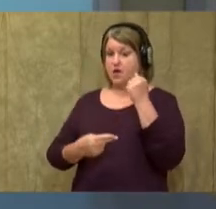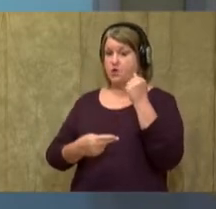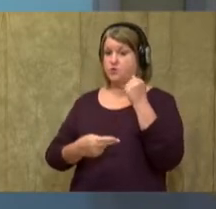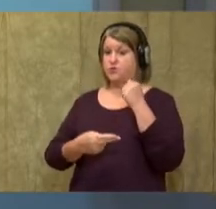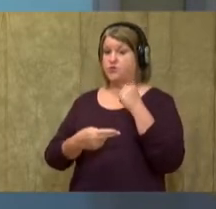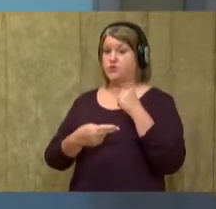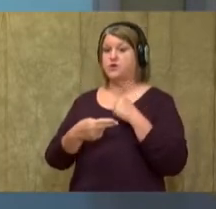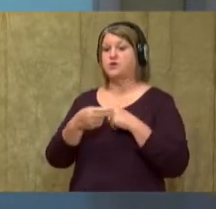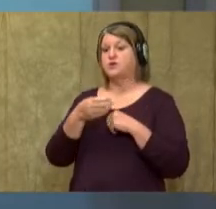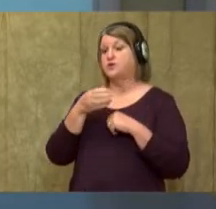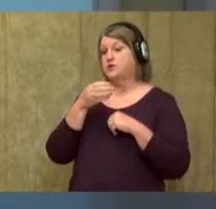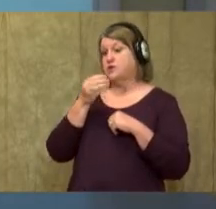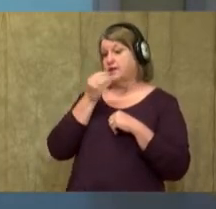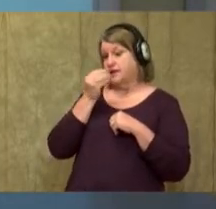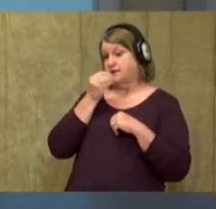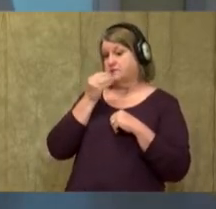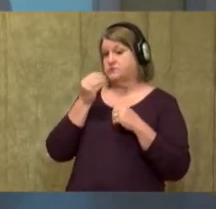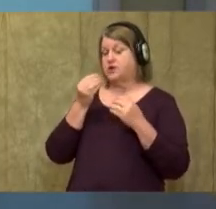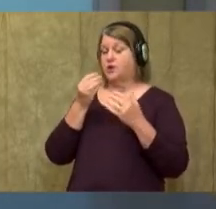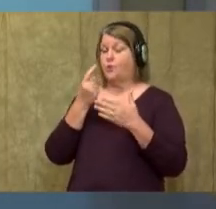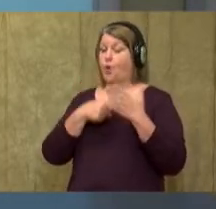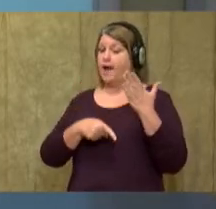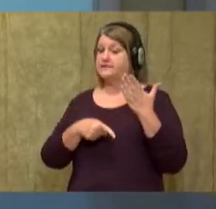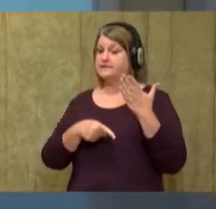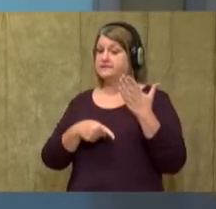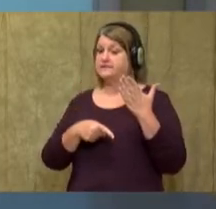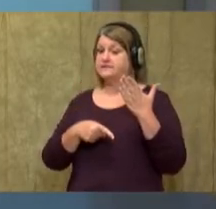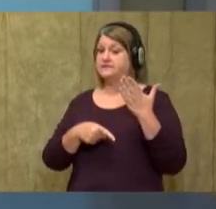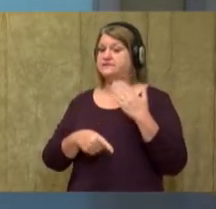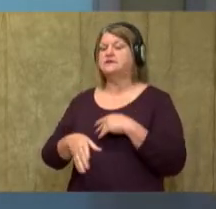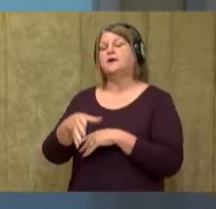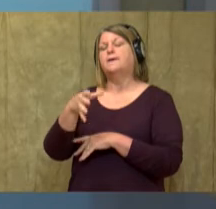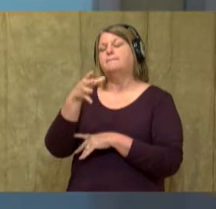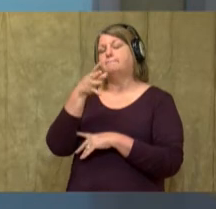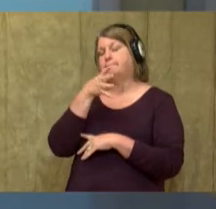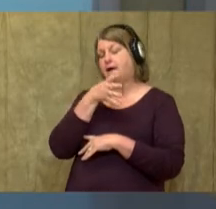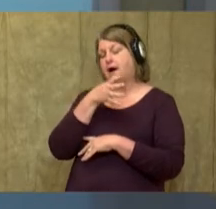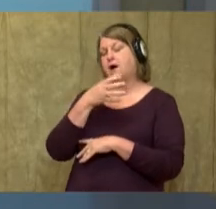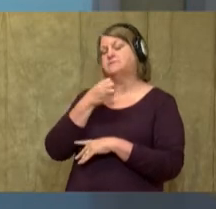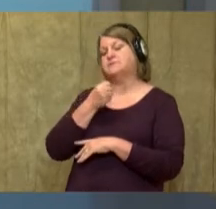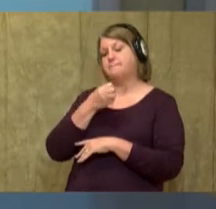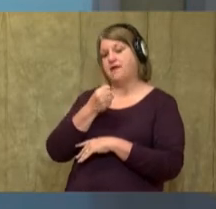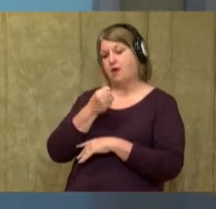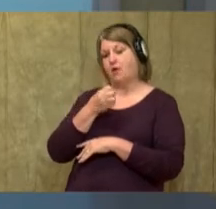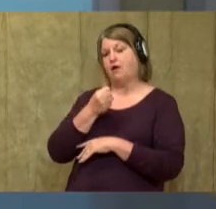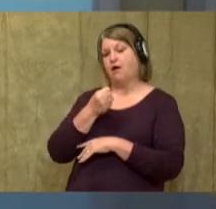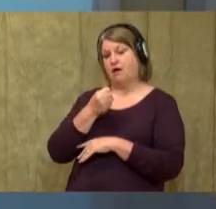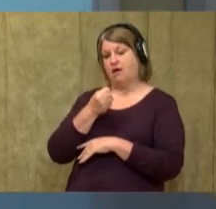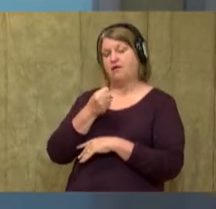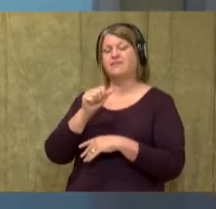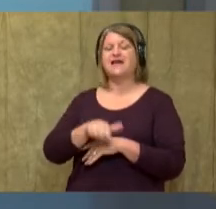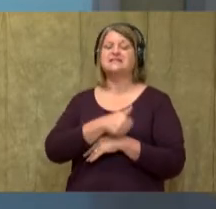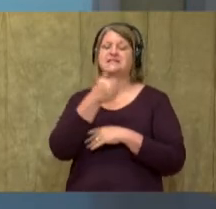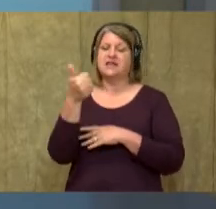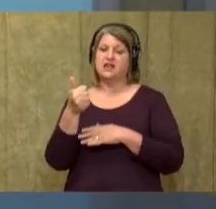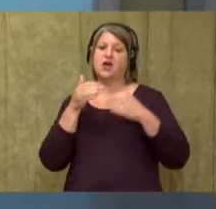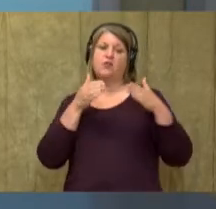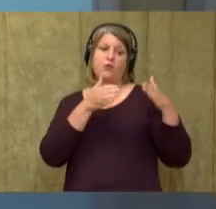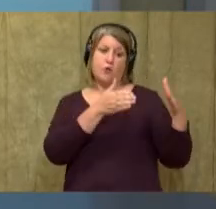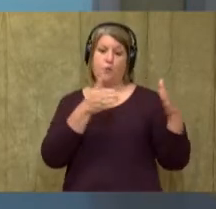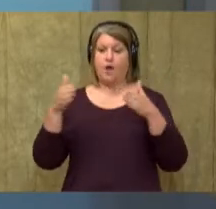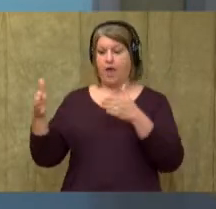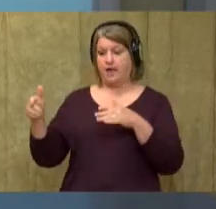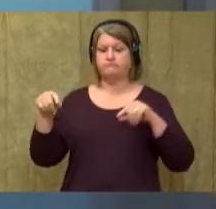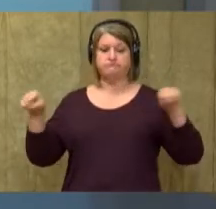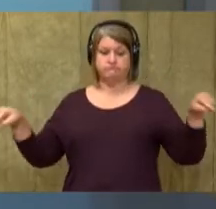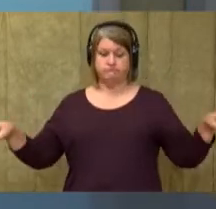what as a cub? They drink their mother's milk. So, that's another way that pandas and polar bears